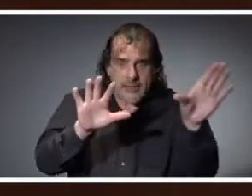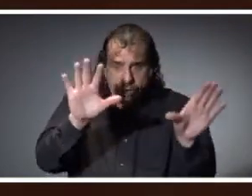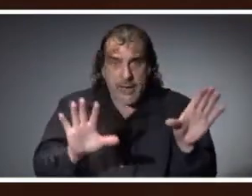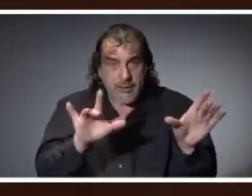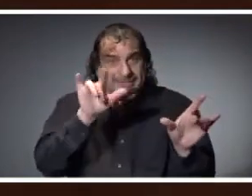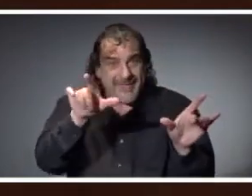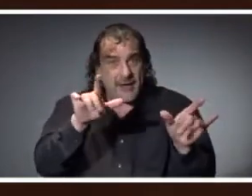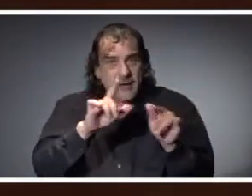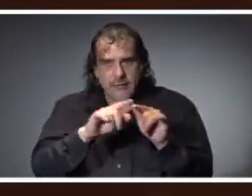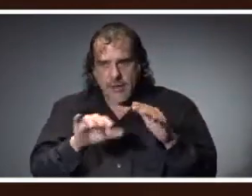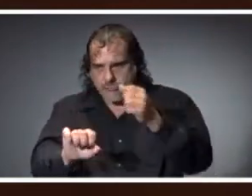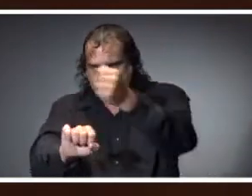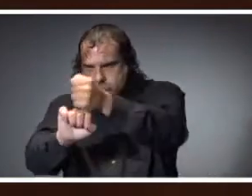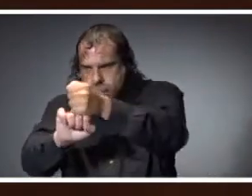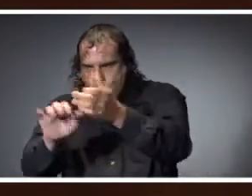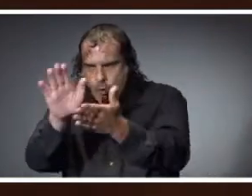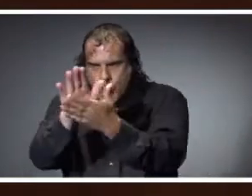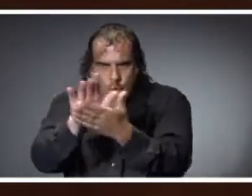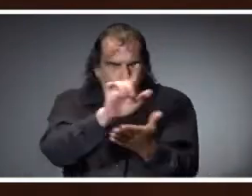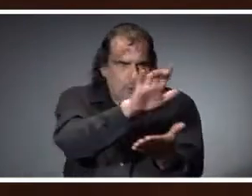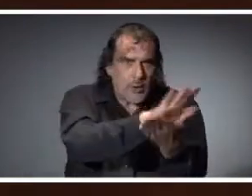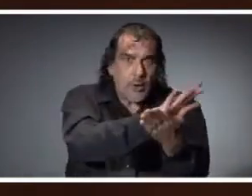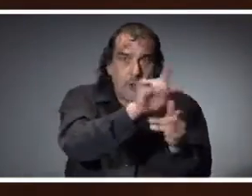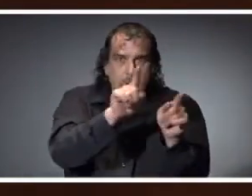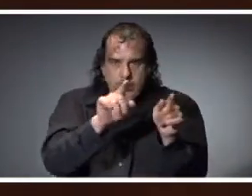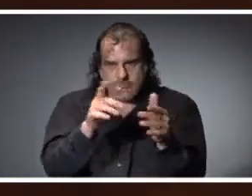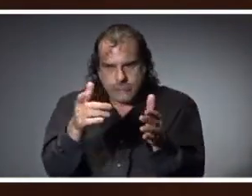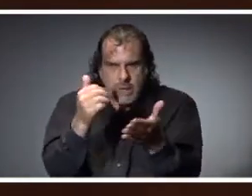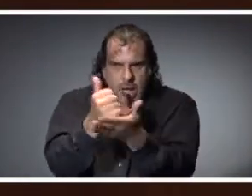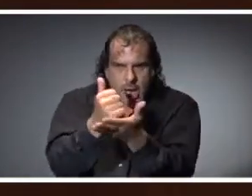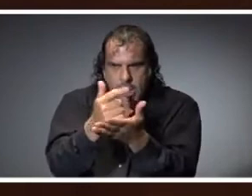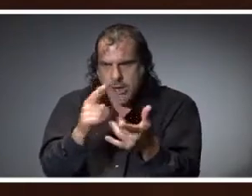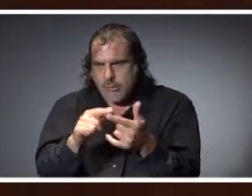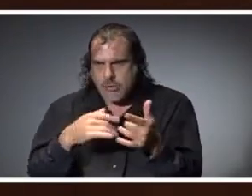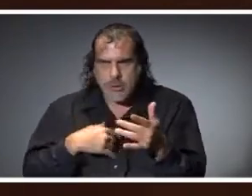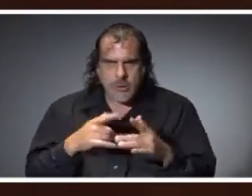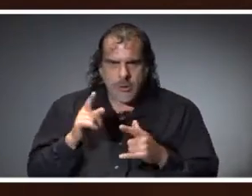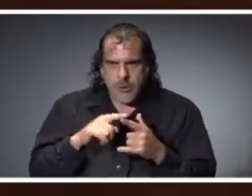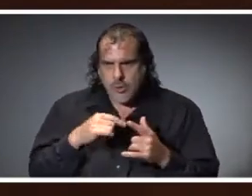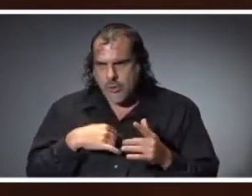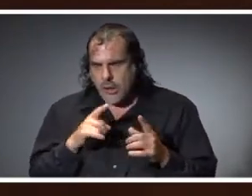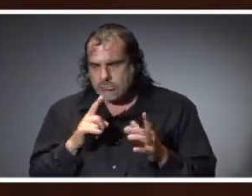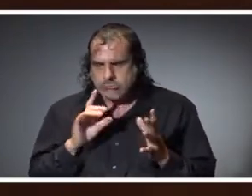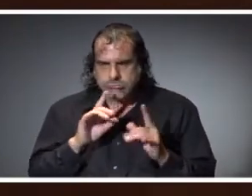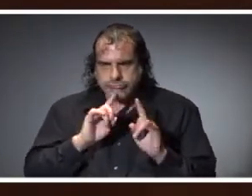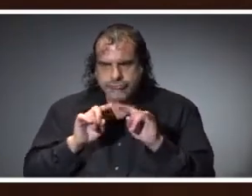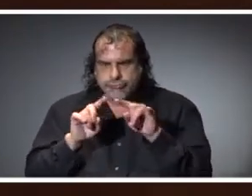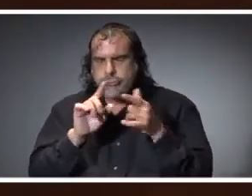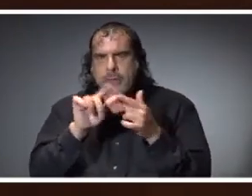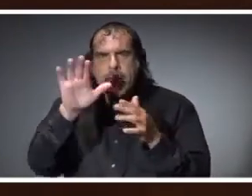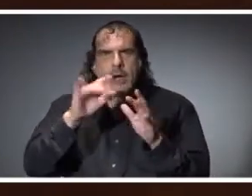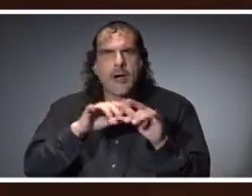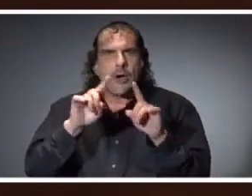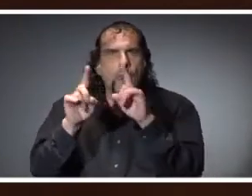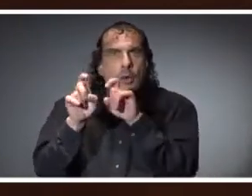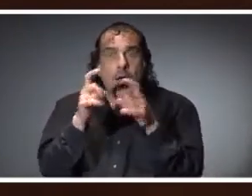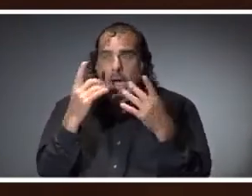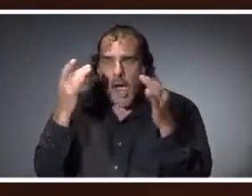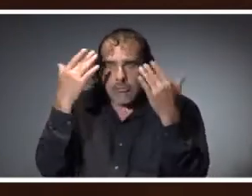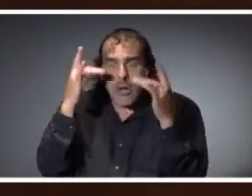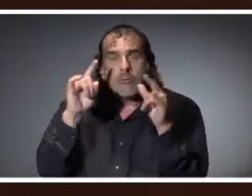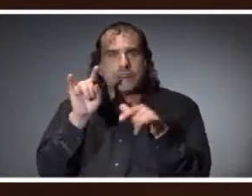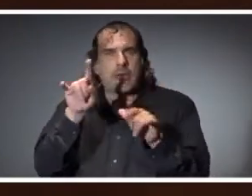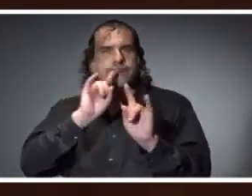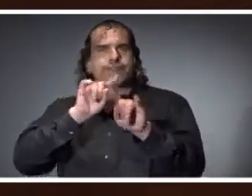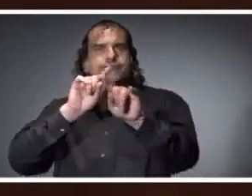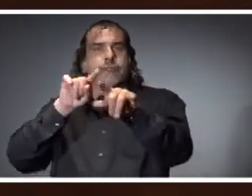schools, to provide them guidance, to be able to answer questions. And we've started this now for about a couple of weeks, and